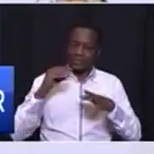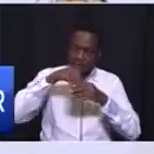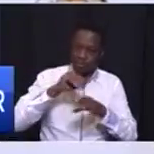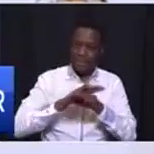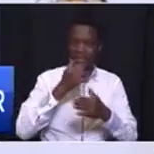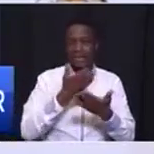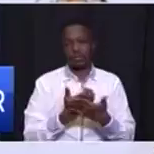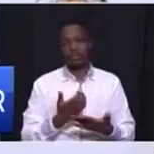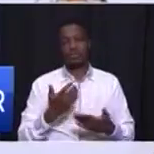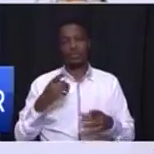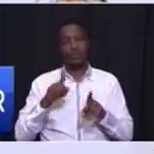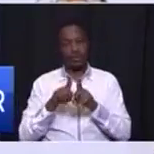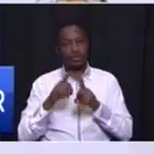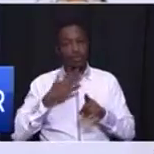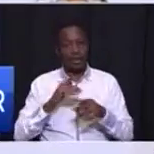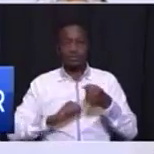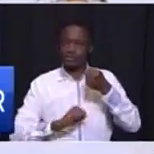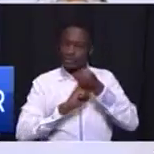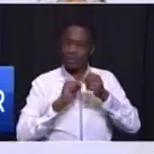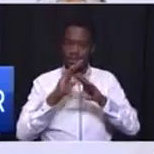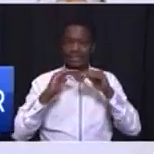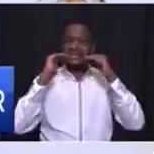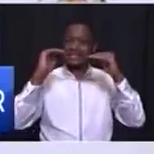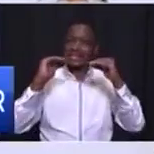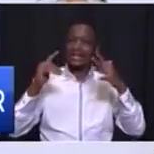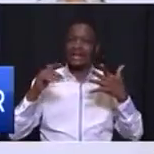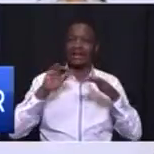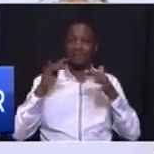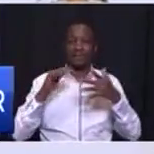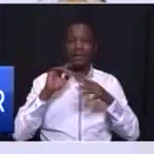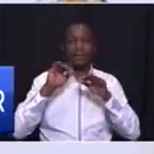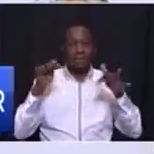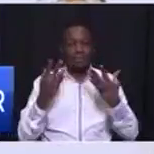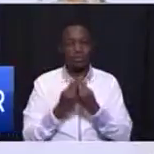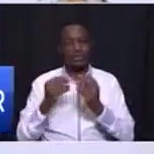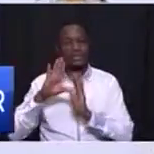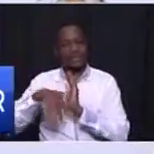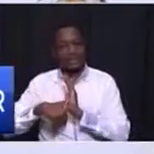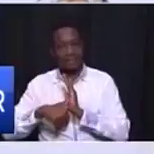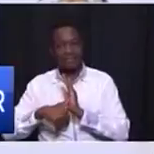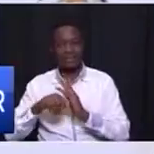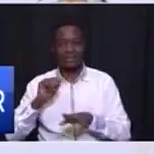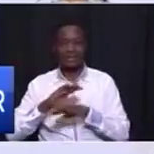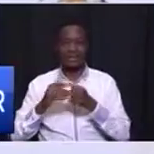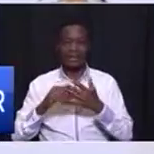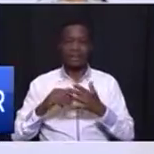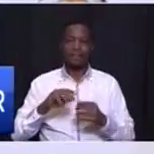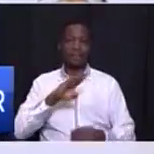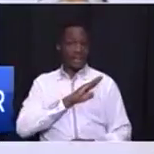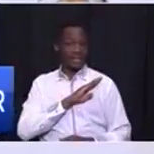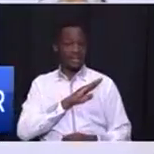we also want to support senior citizens people with disability military veterans